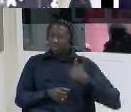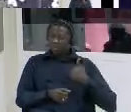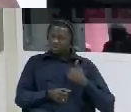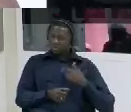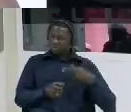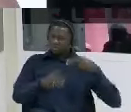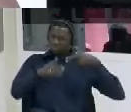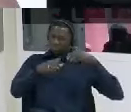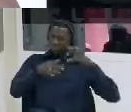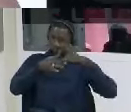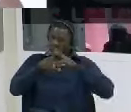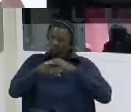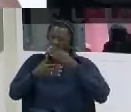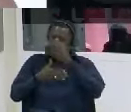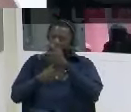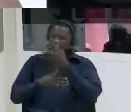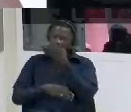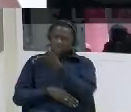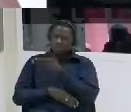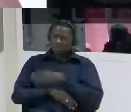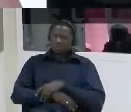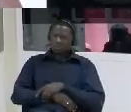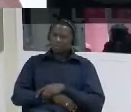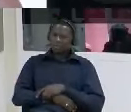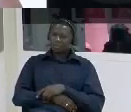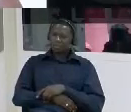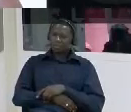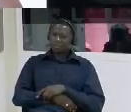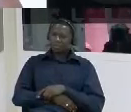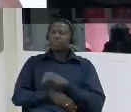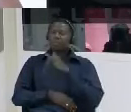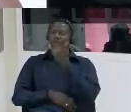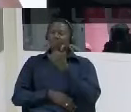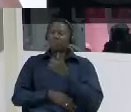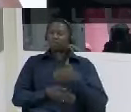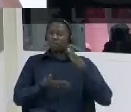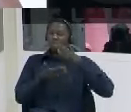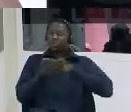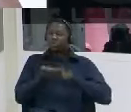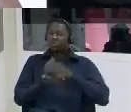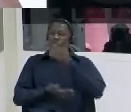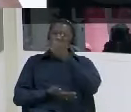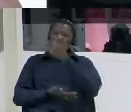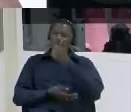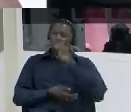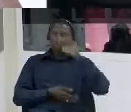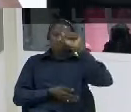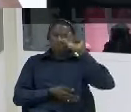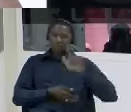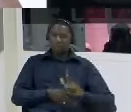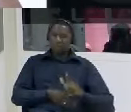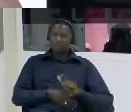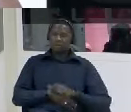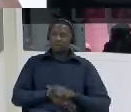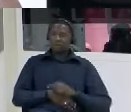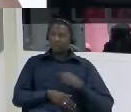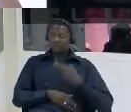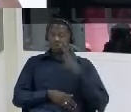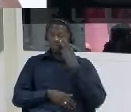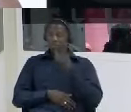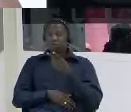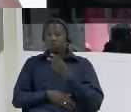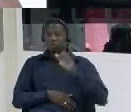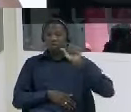you yes on the 6th of april we saw a black